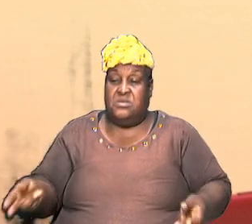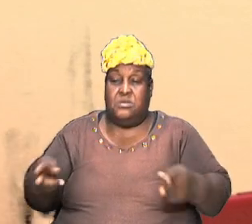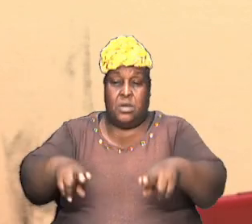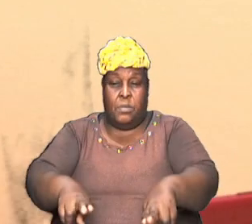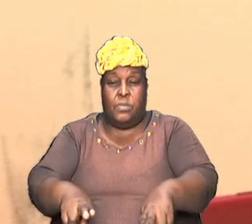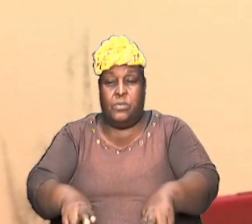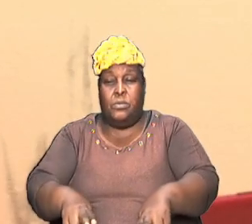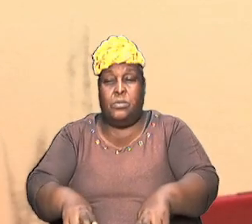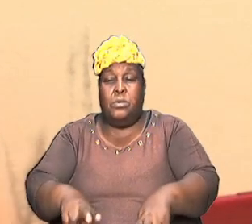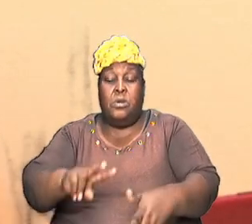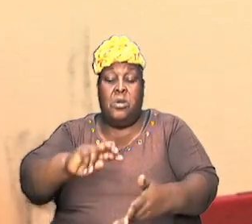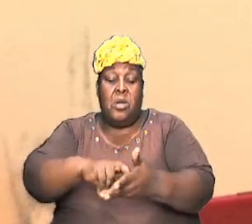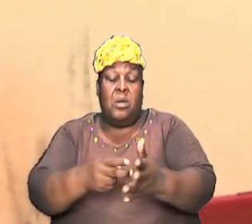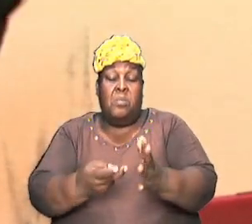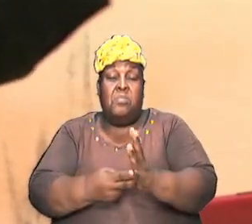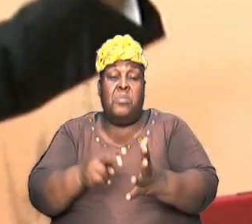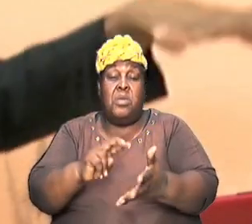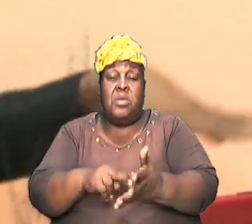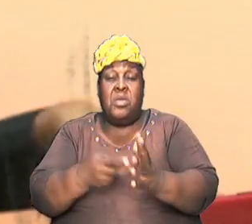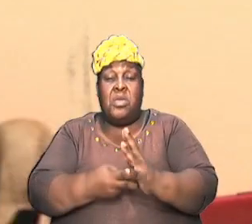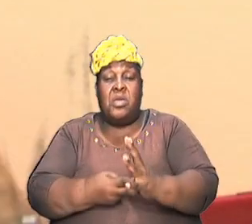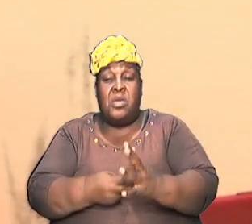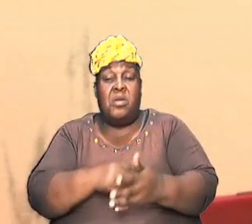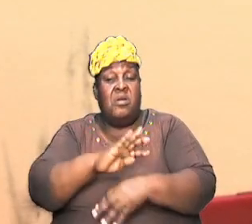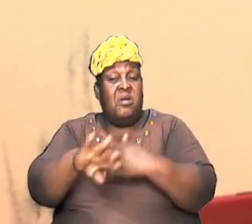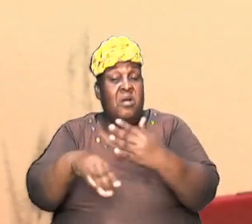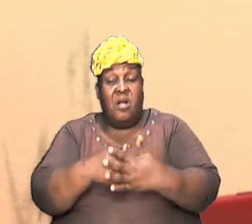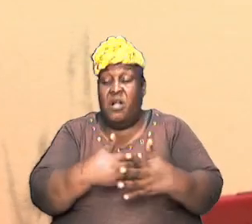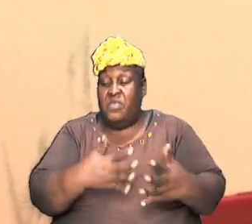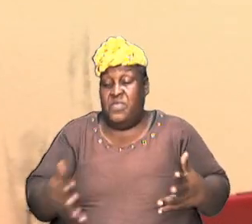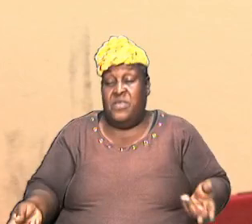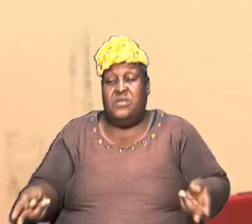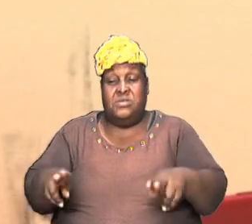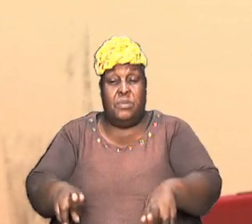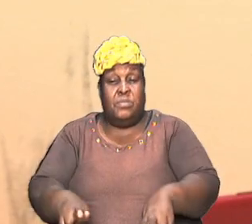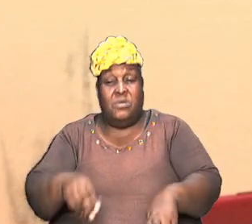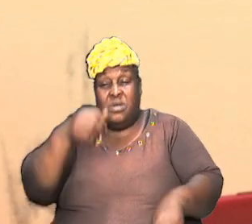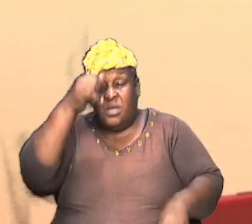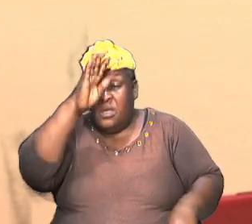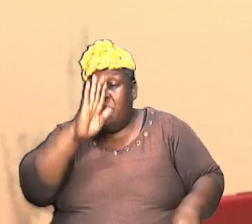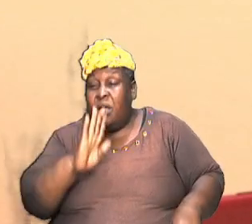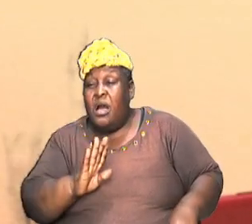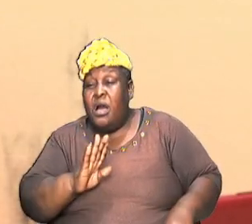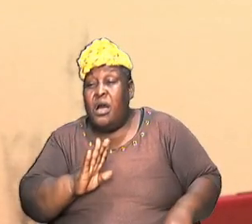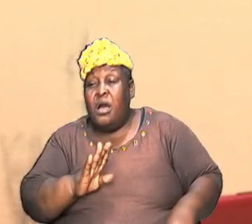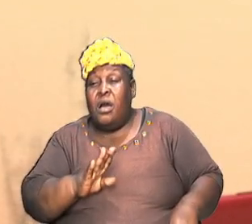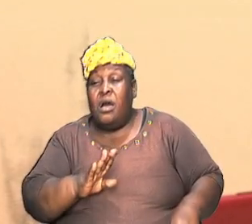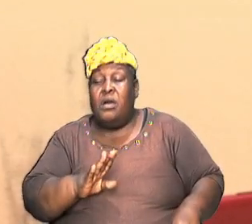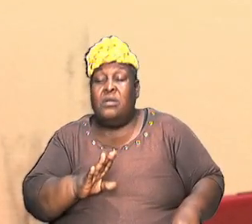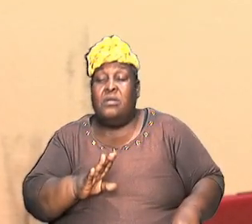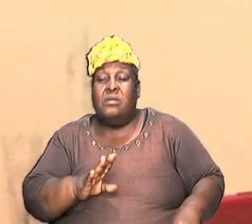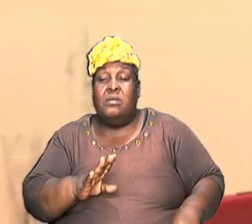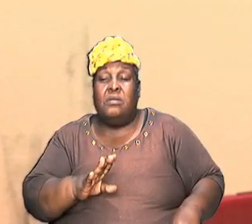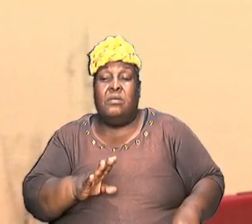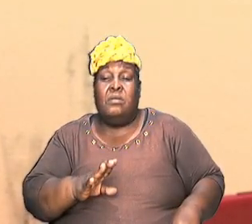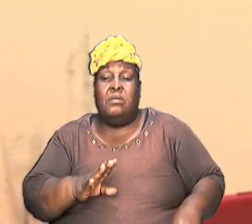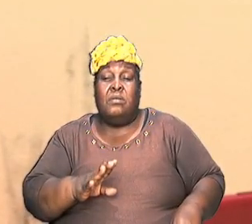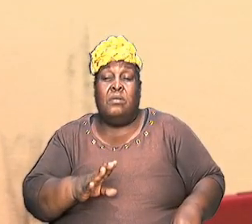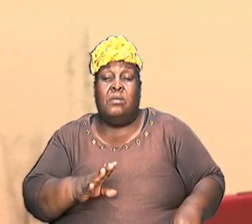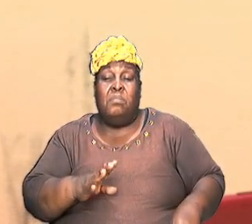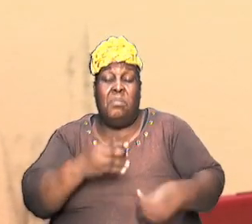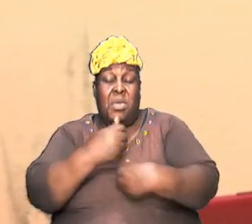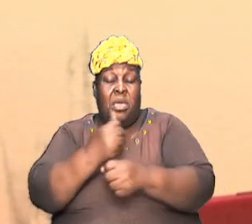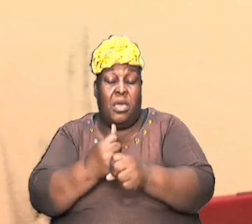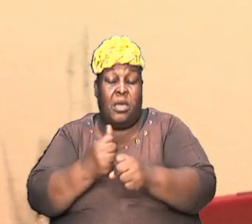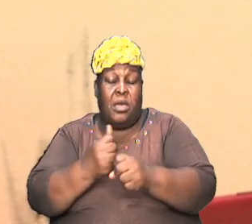it means that with all the things that would have been happening God allowed only what we see in Genesis to be put there